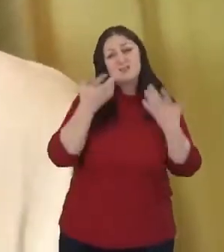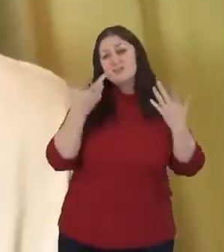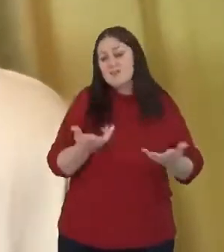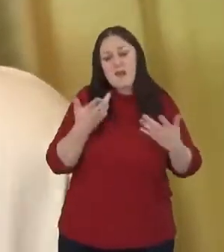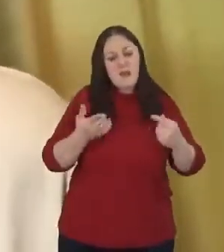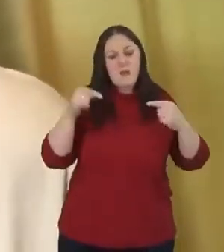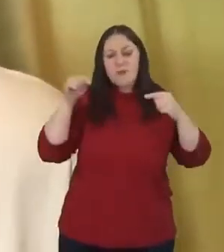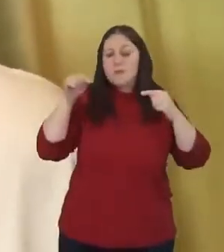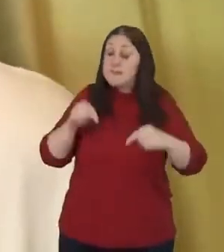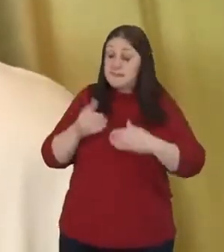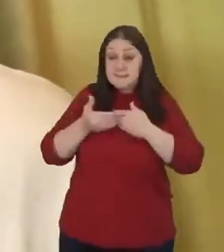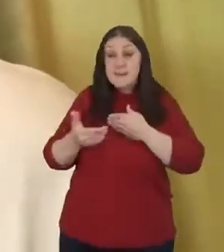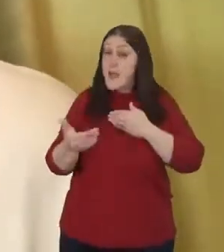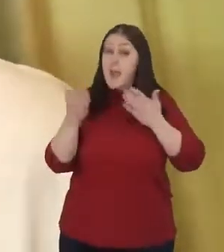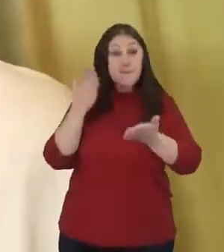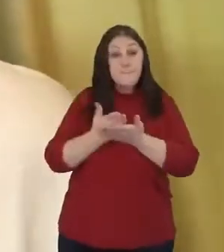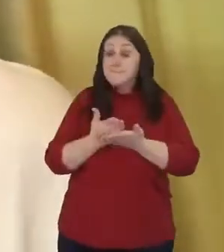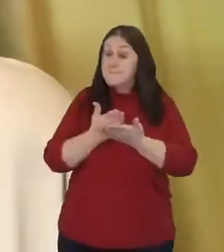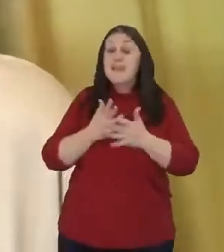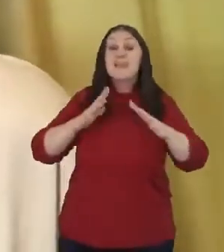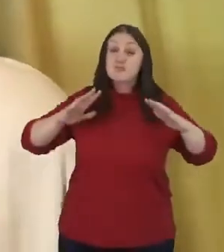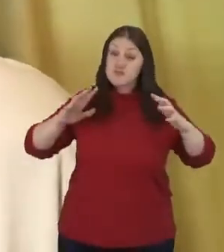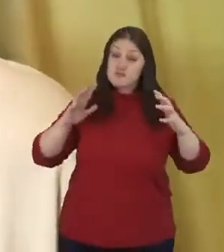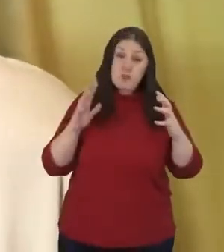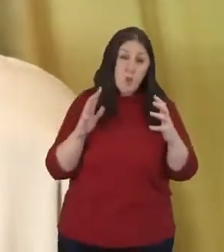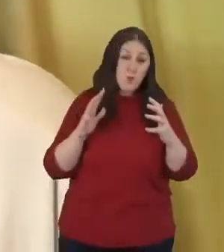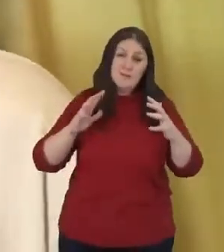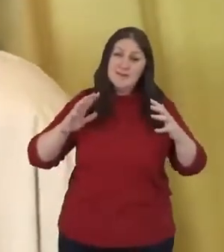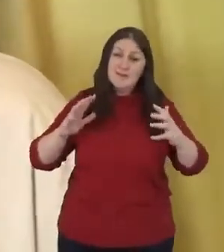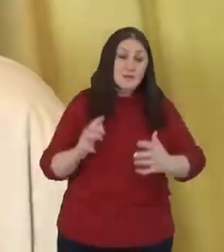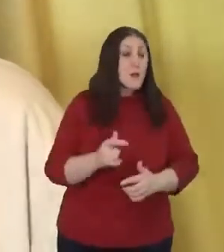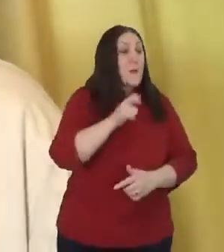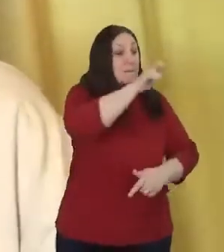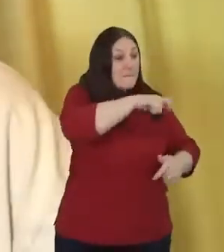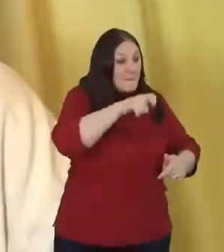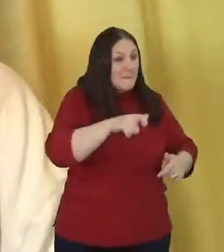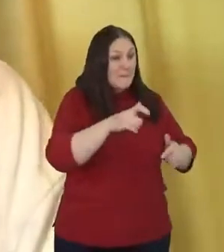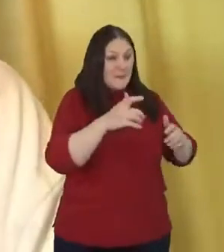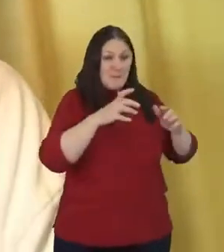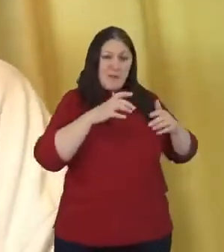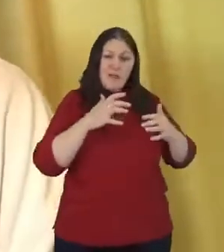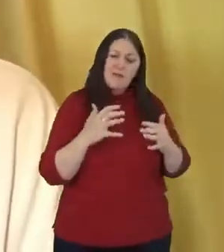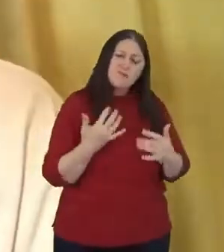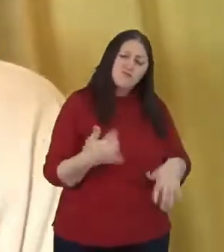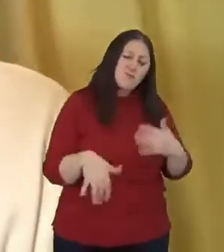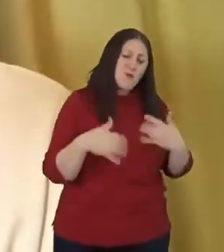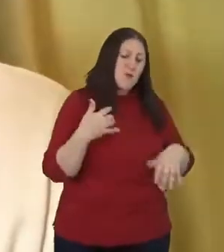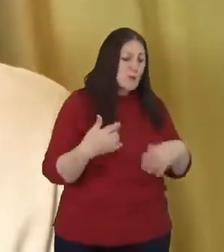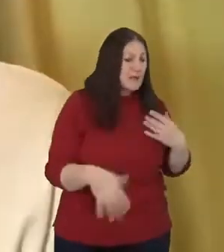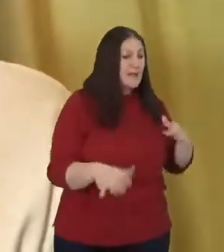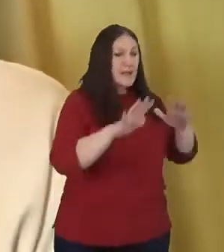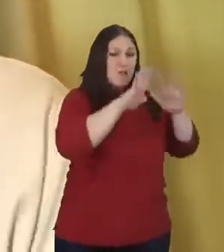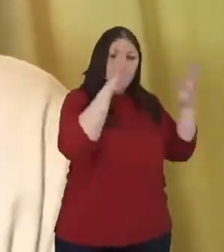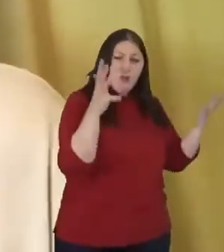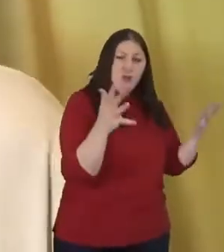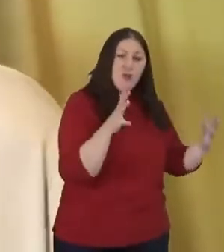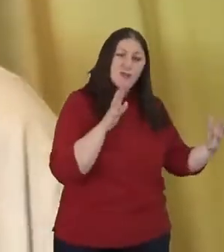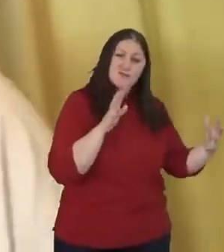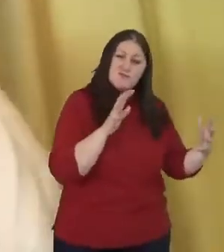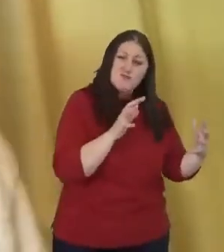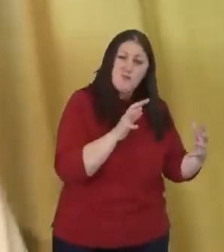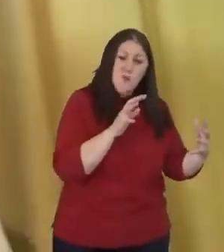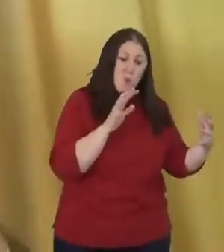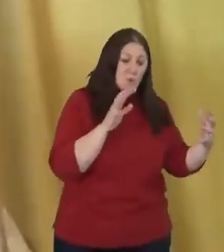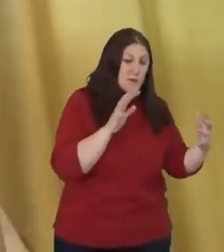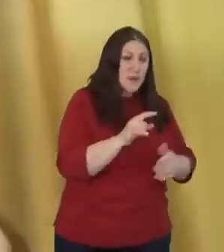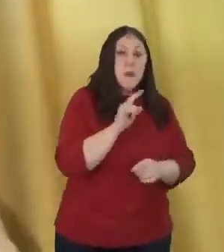that is groaning, that the earth is groaning. People are groaning. And we get to bear witness that there is a God